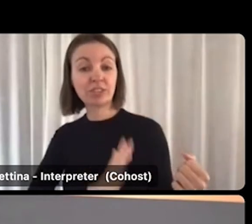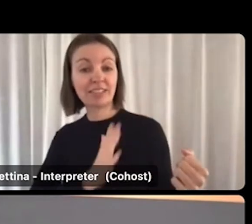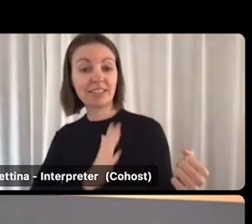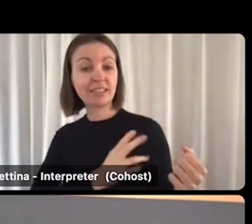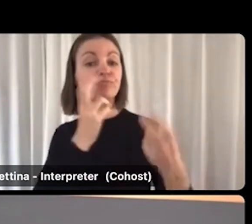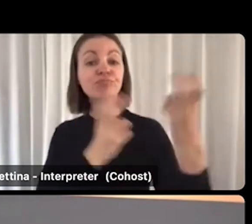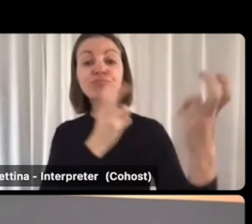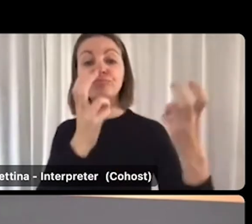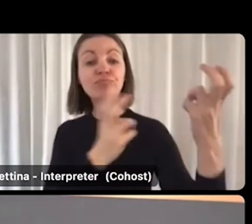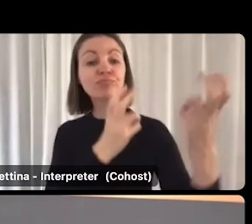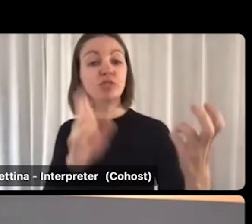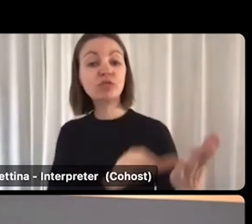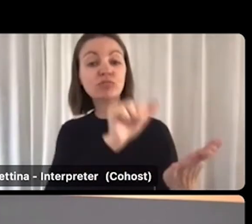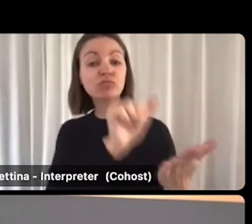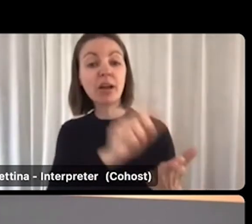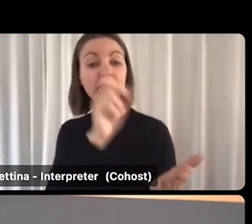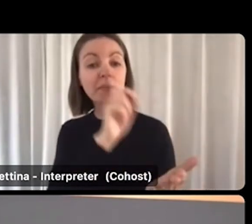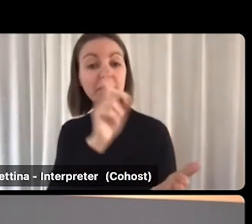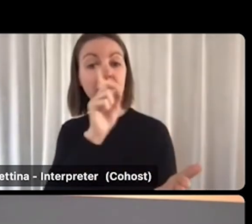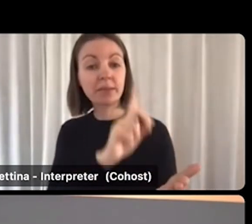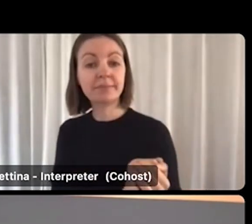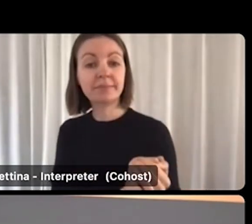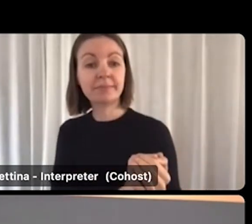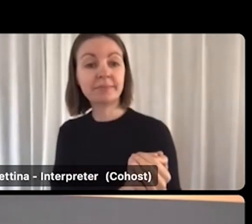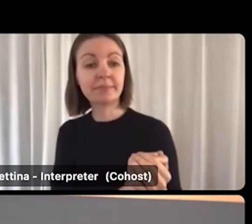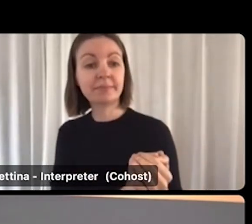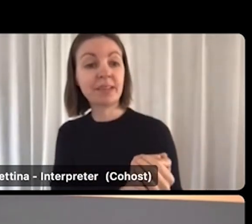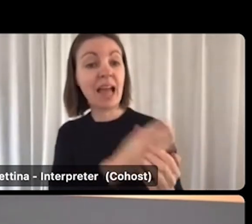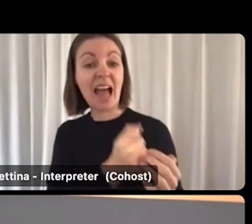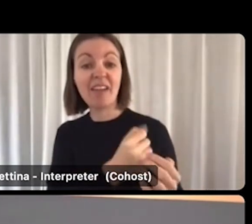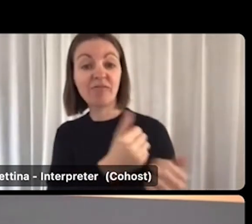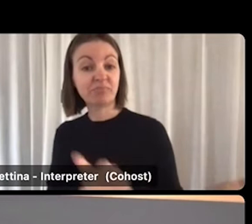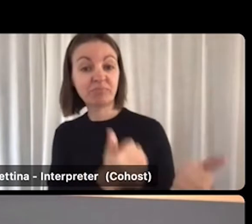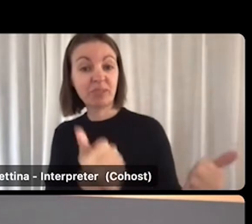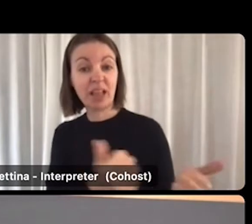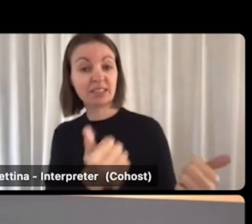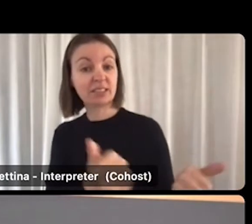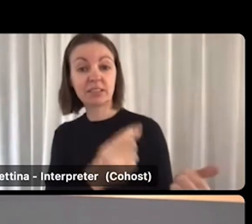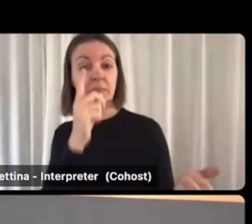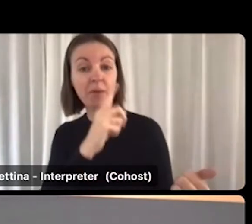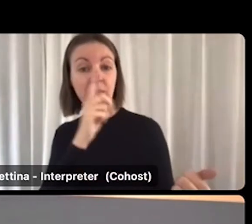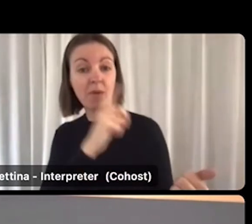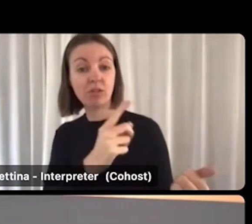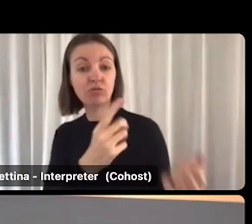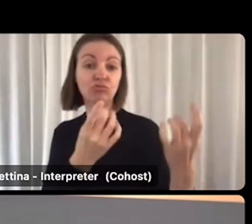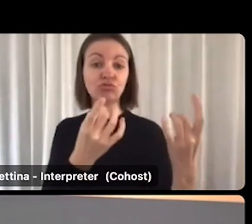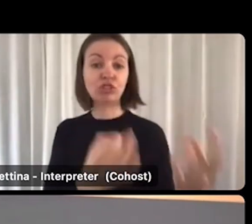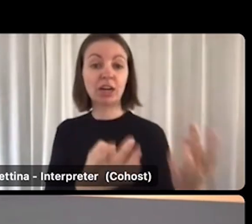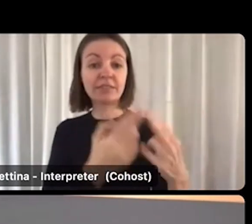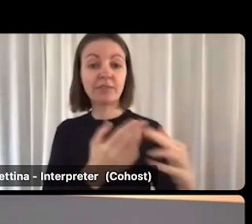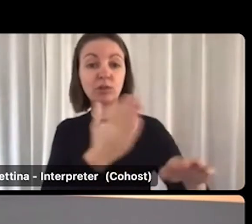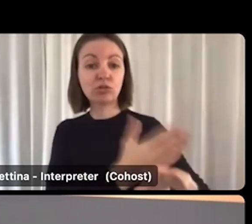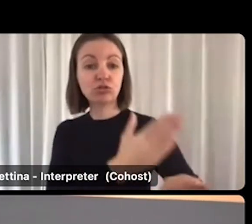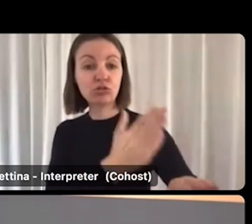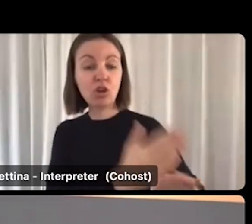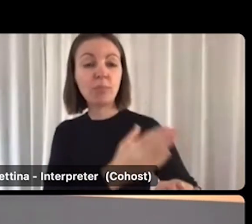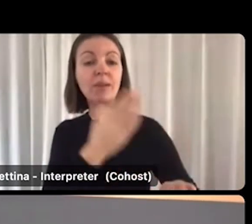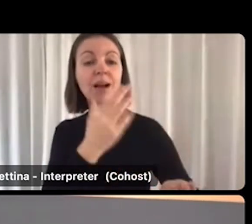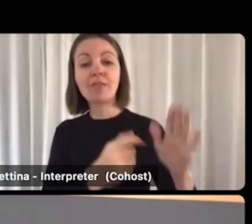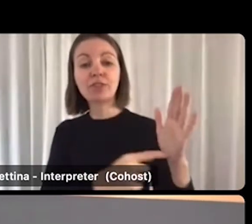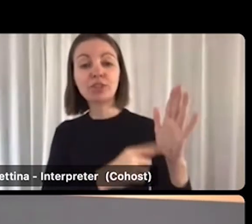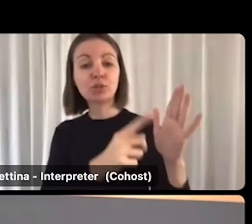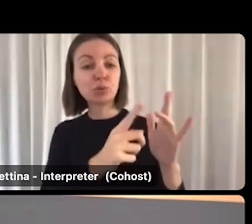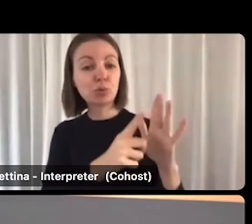find suitable candidates. It provides a pool of job-ready individuals, tools to filter and search for suitable